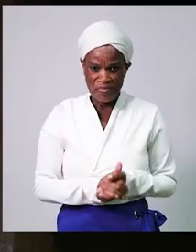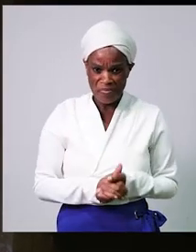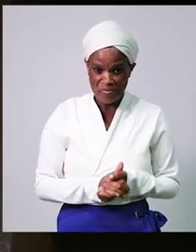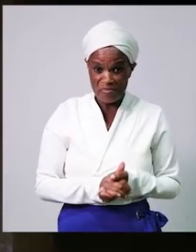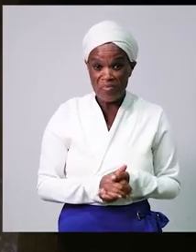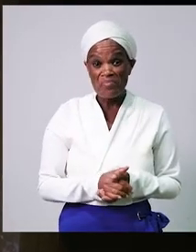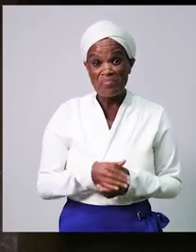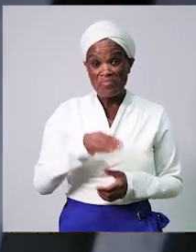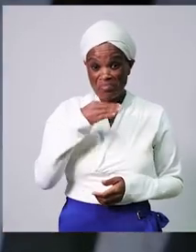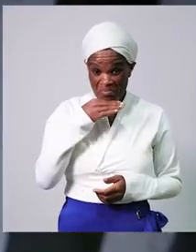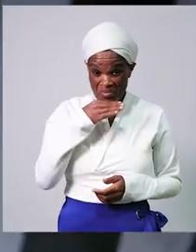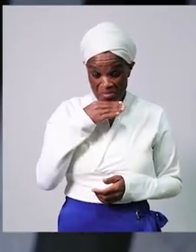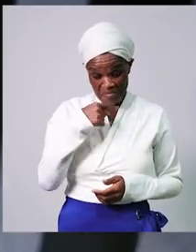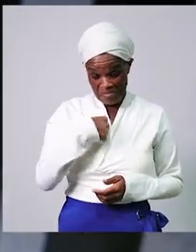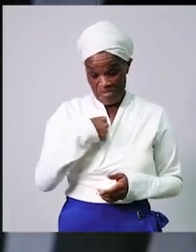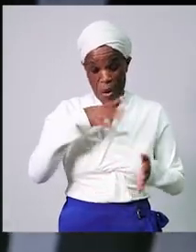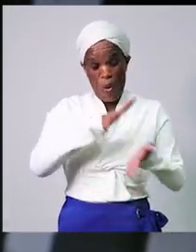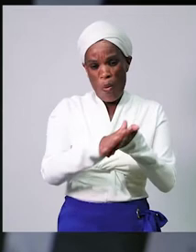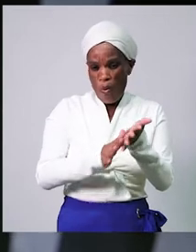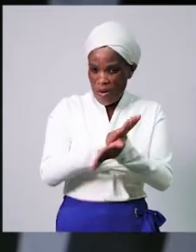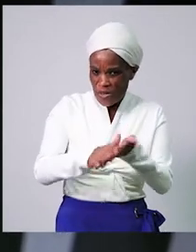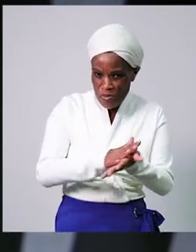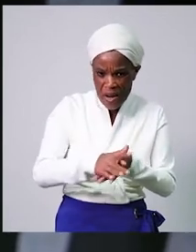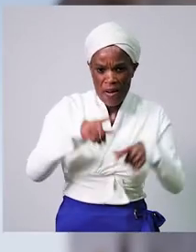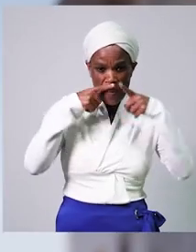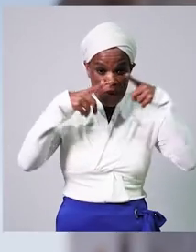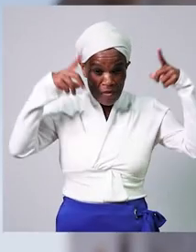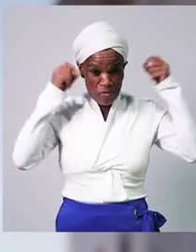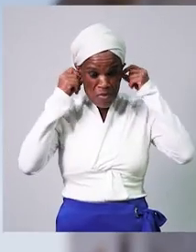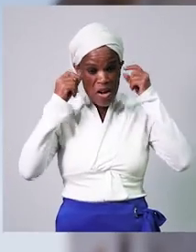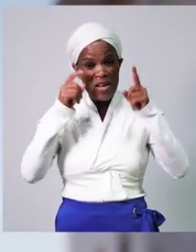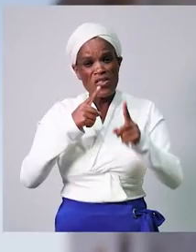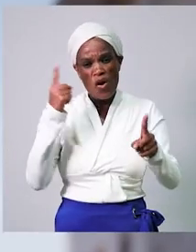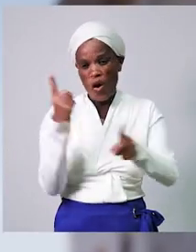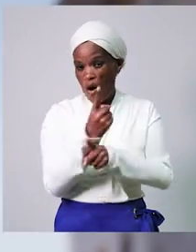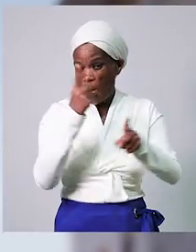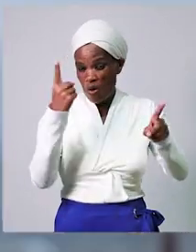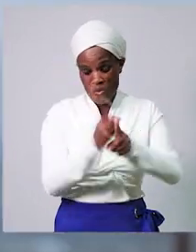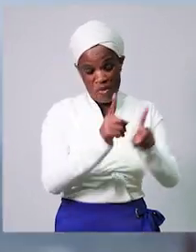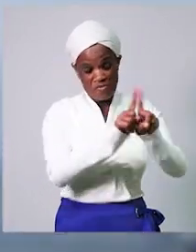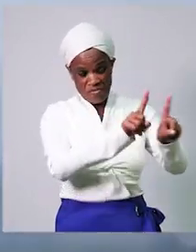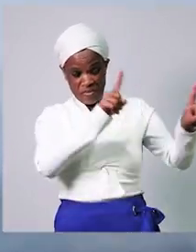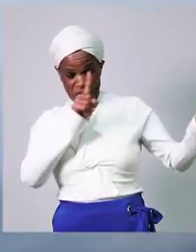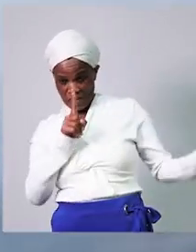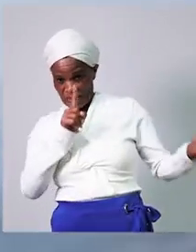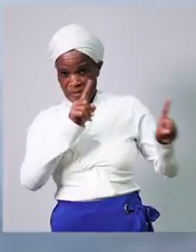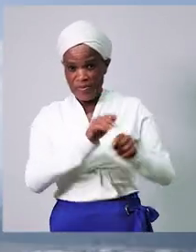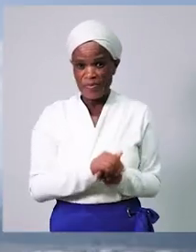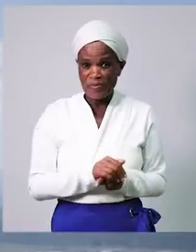So, I must wash my hands, cover my mouth, and you must always do your social distancing.